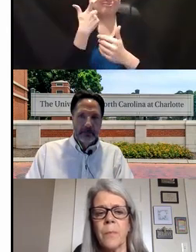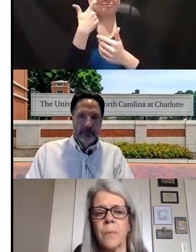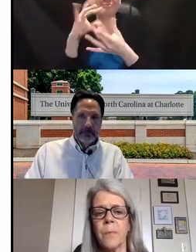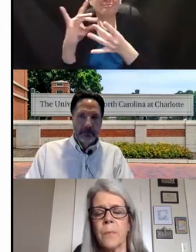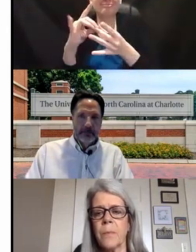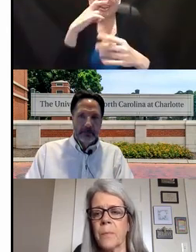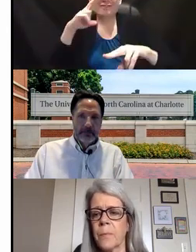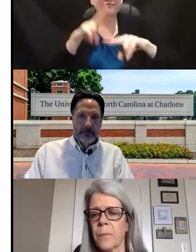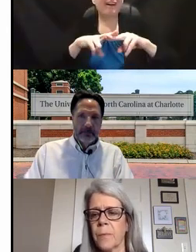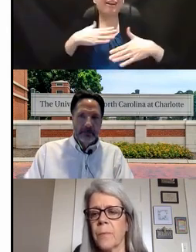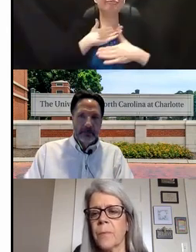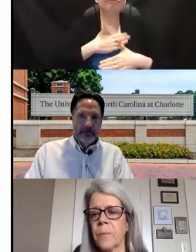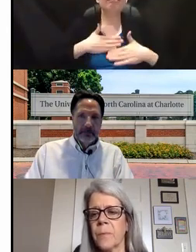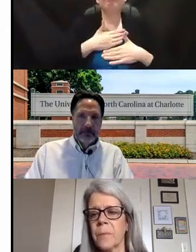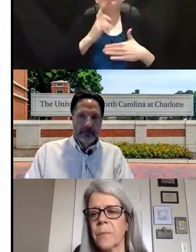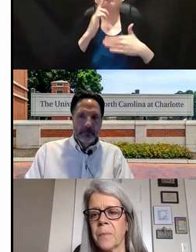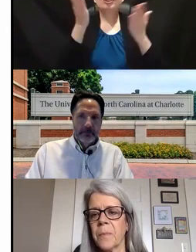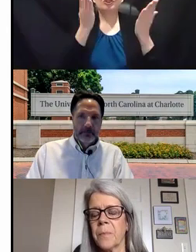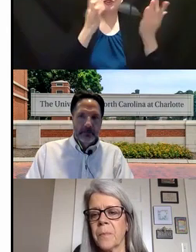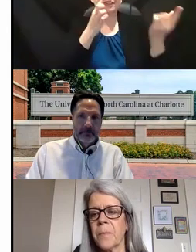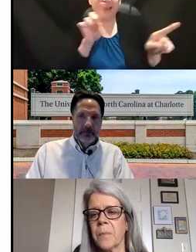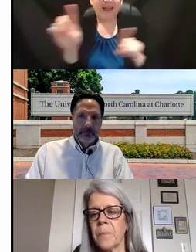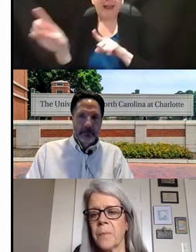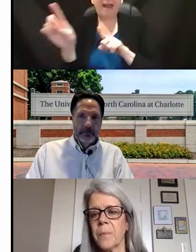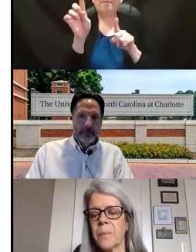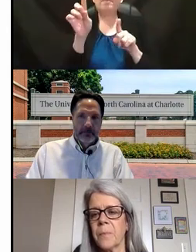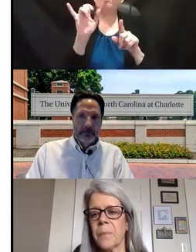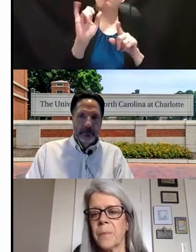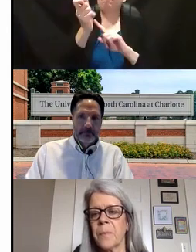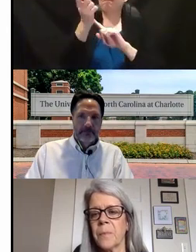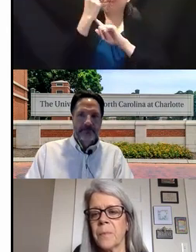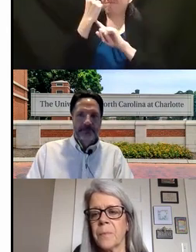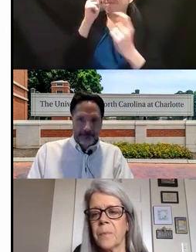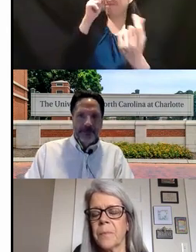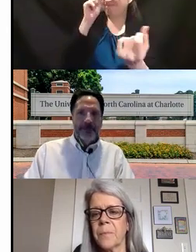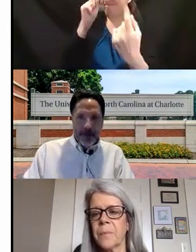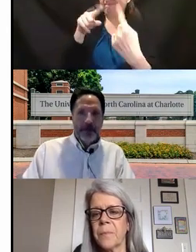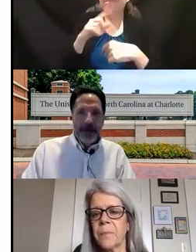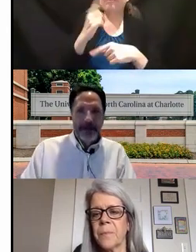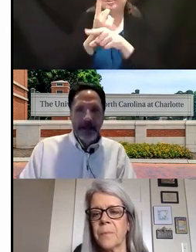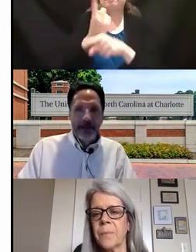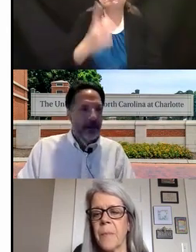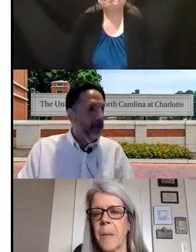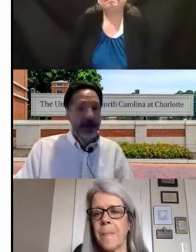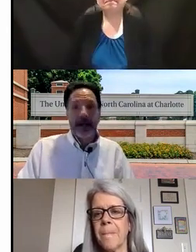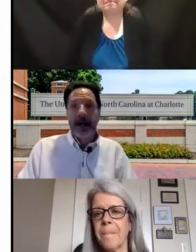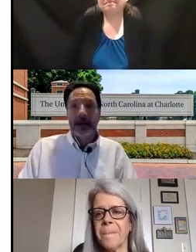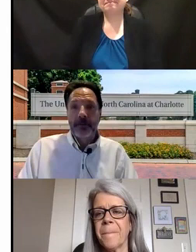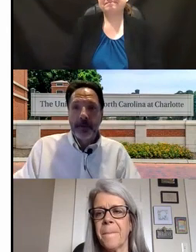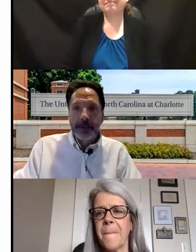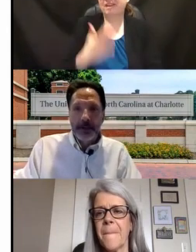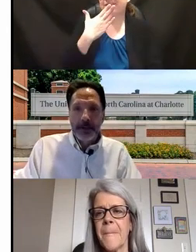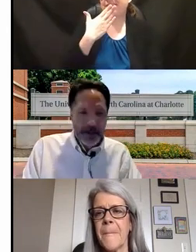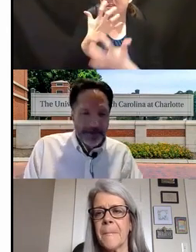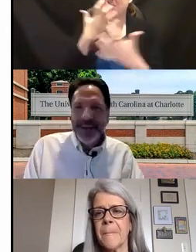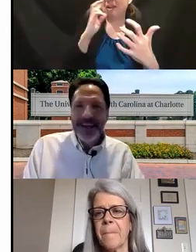fun, it makes services happen, and it makes sense to be doing it that way. Great. Thank you so much. And I